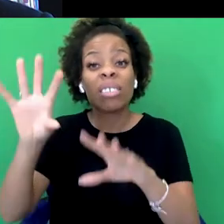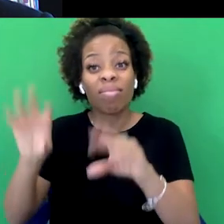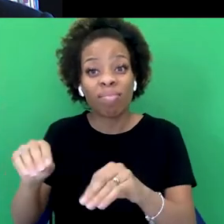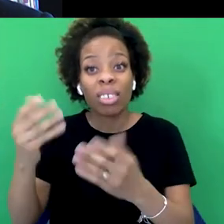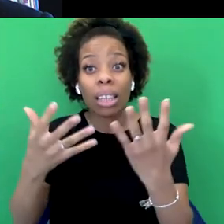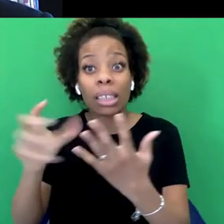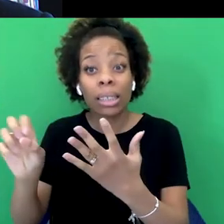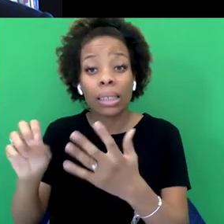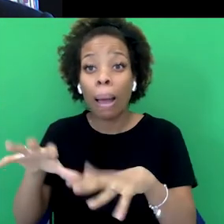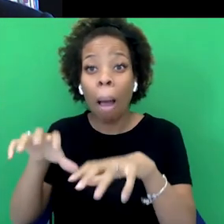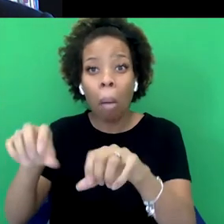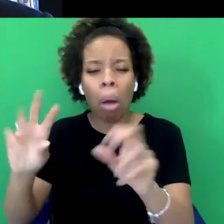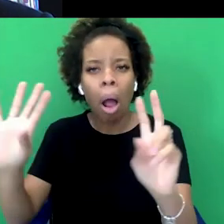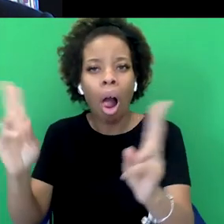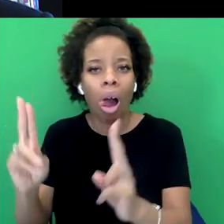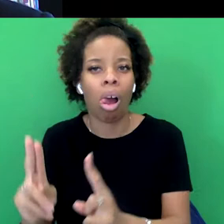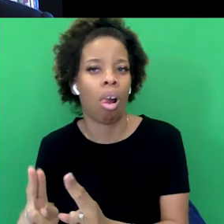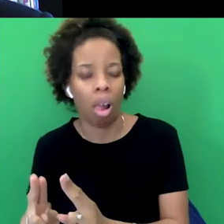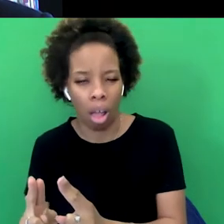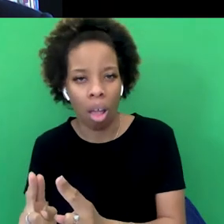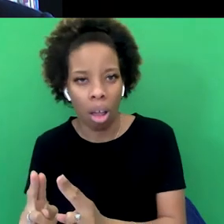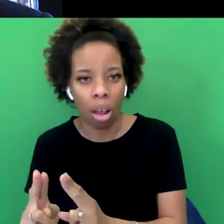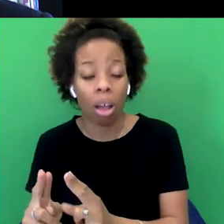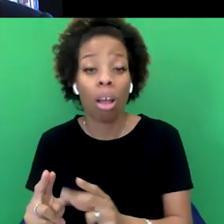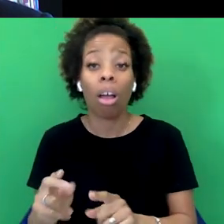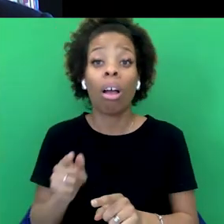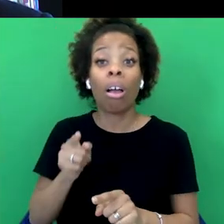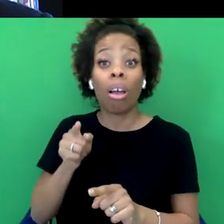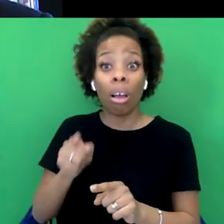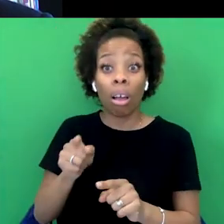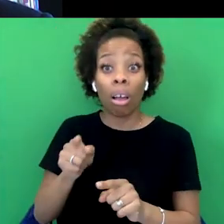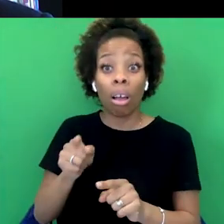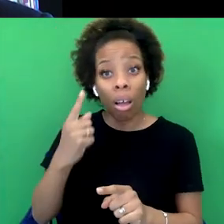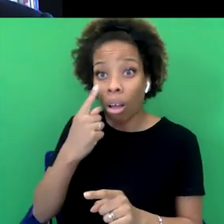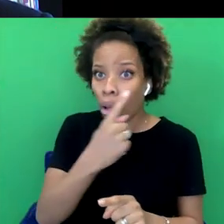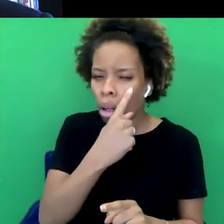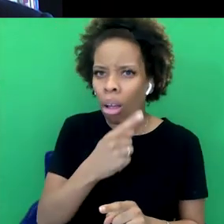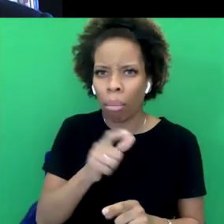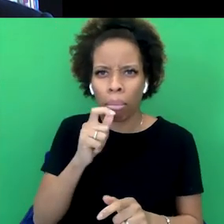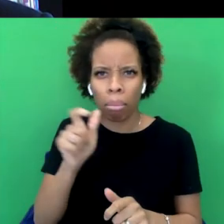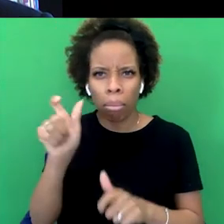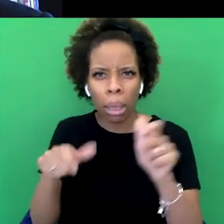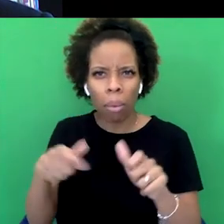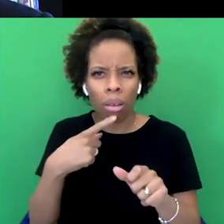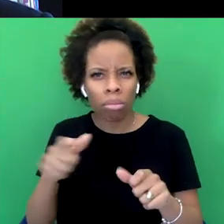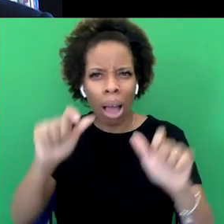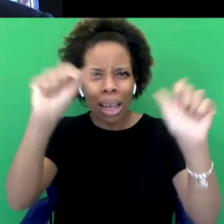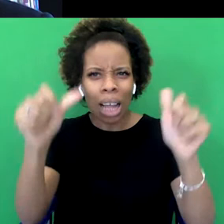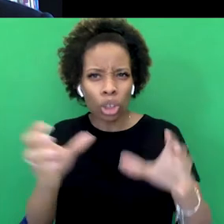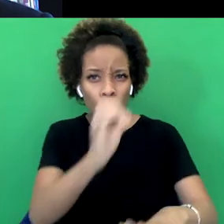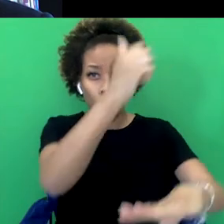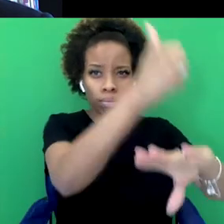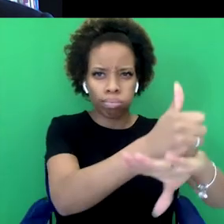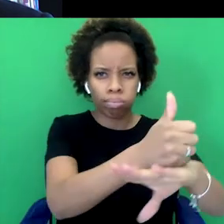are very striking examples of people objecting to statues being put up because they were considered to be